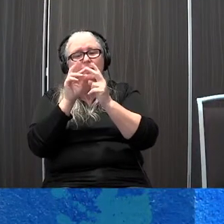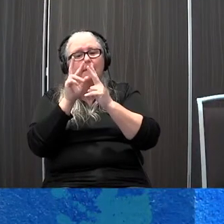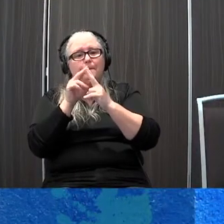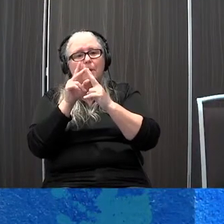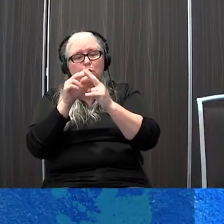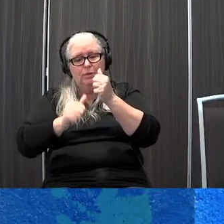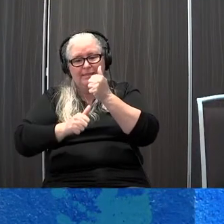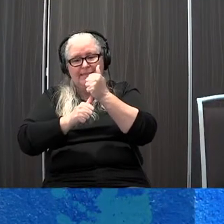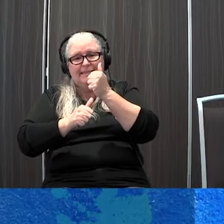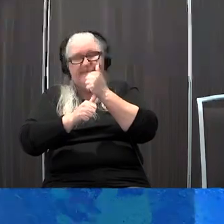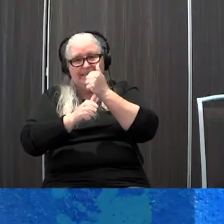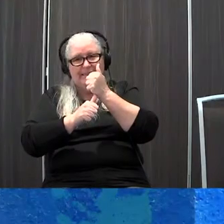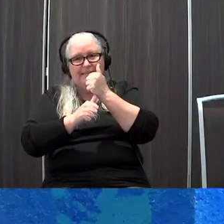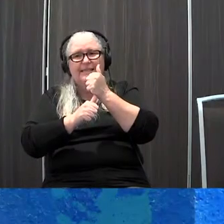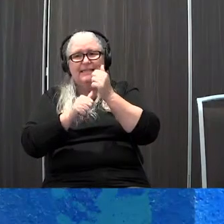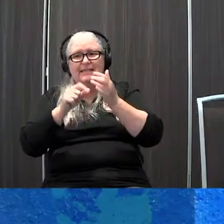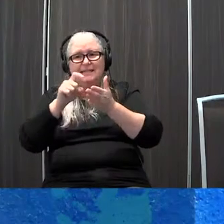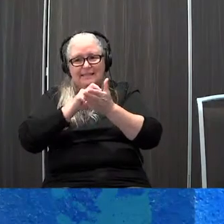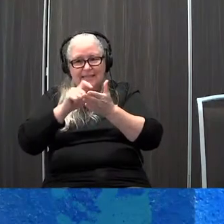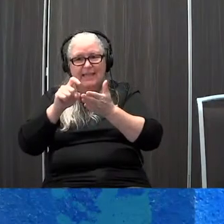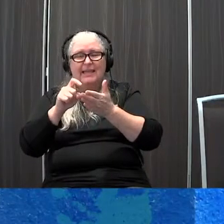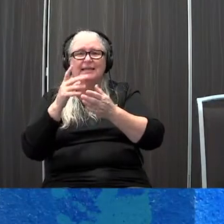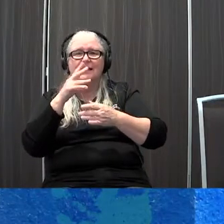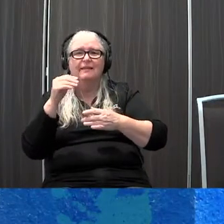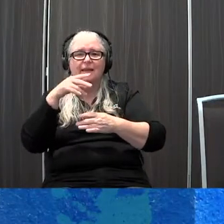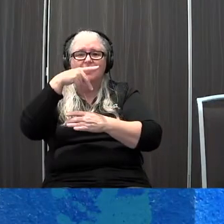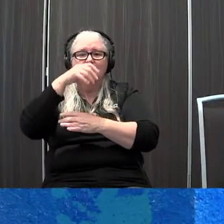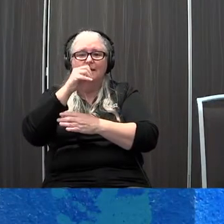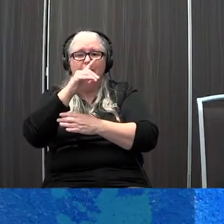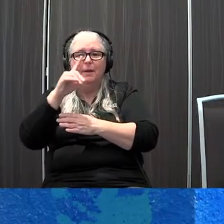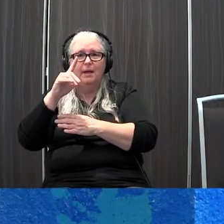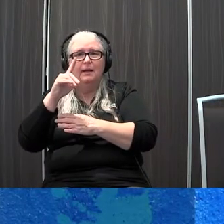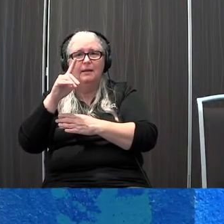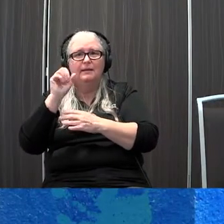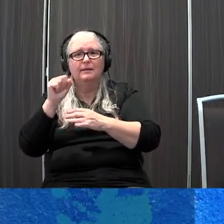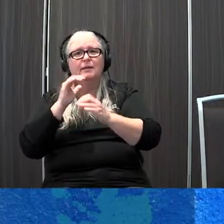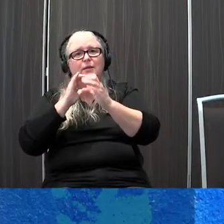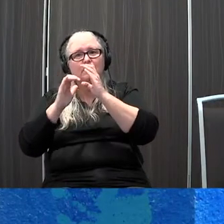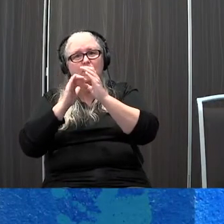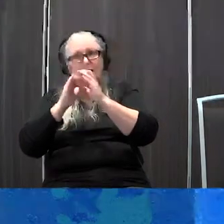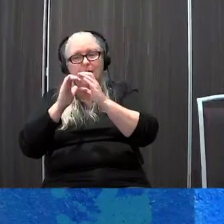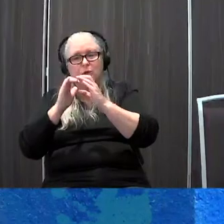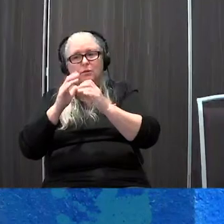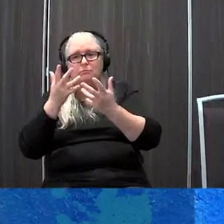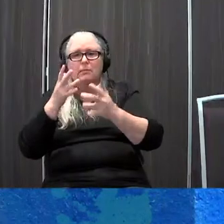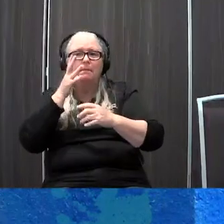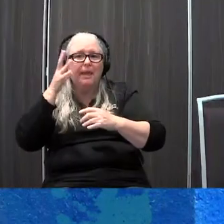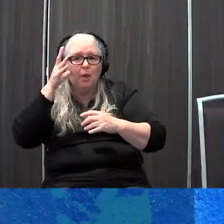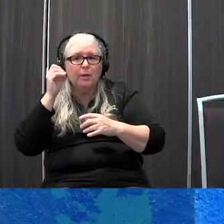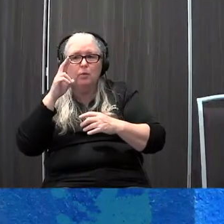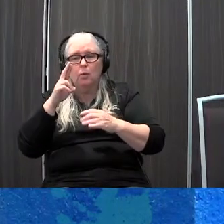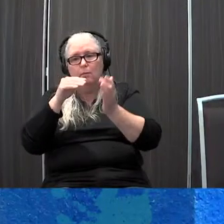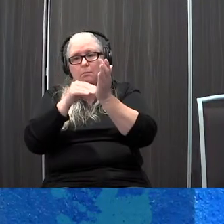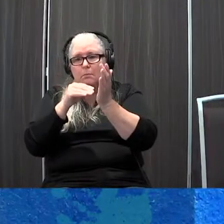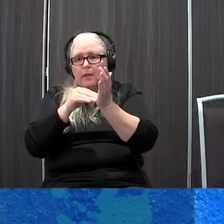scanning and the pod system is actually where you can the communication partner or the parent or clinician